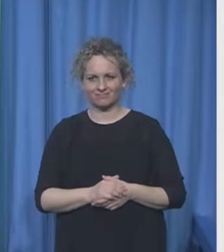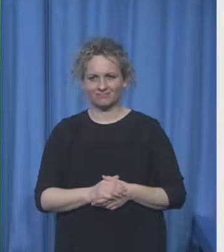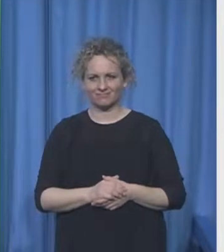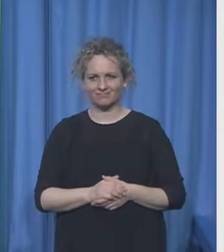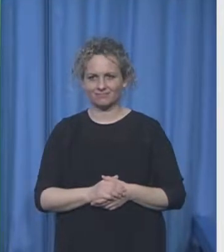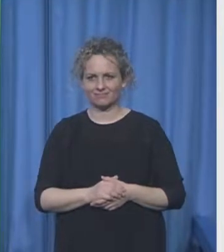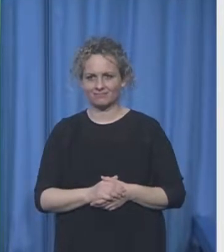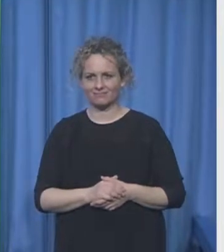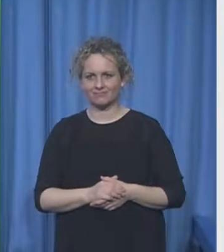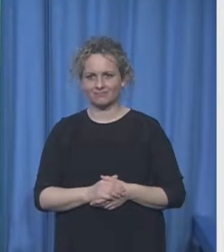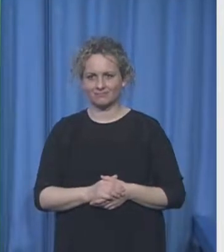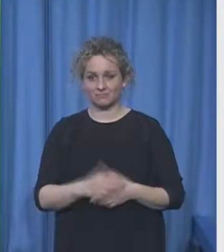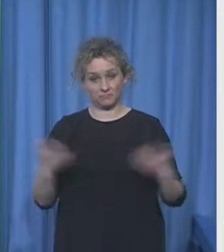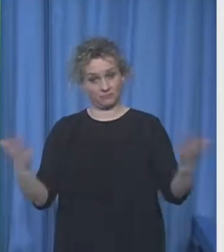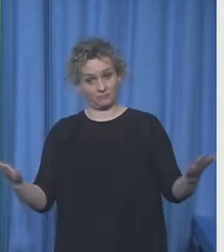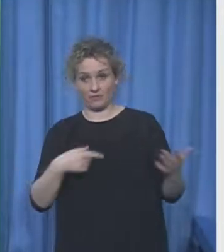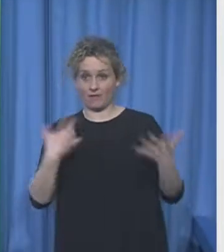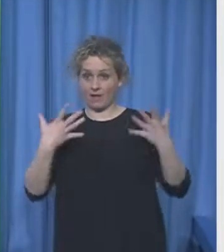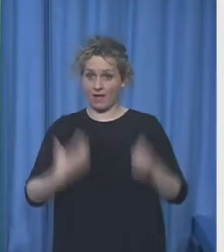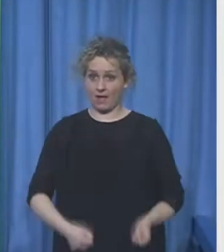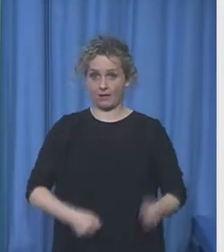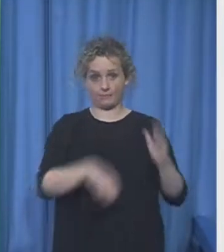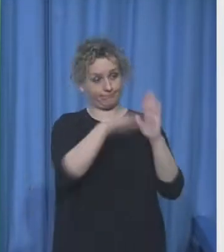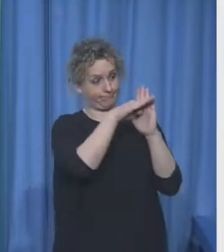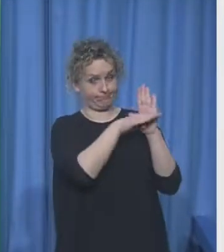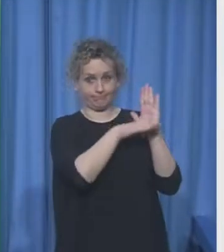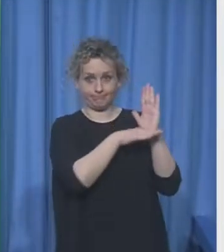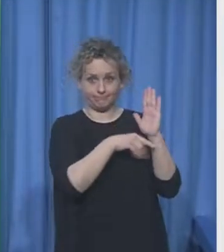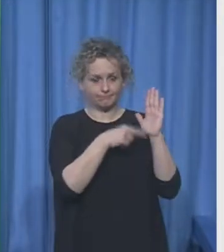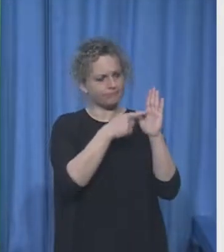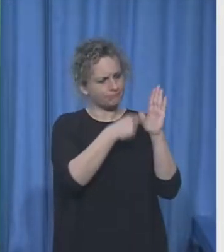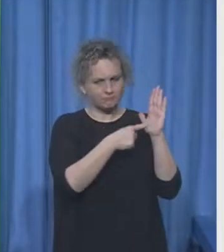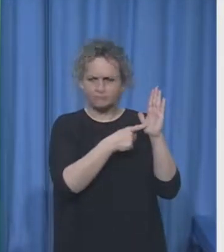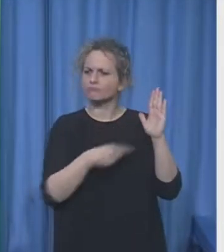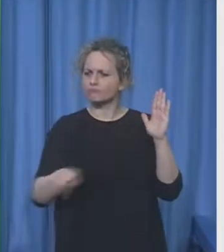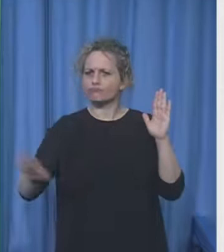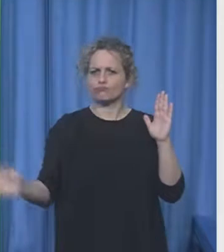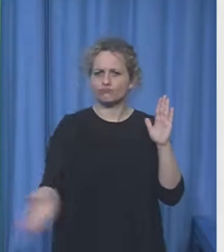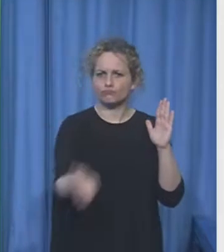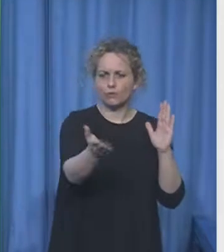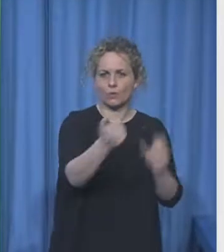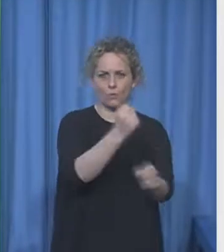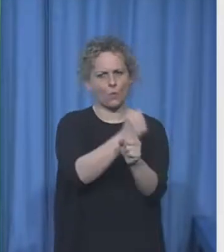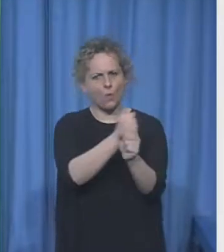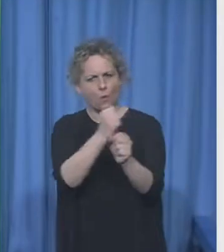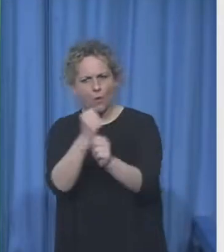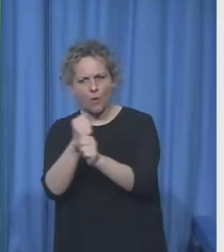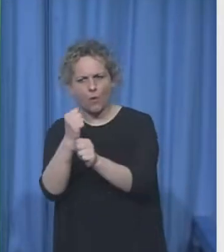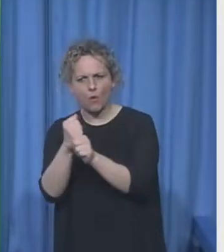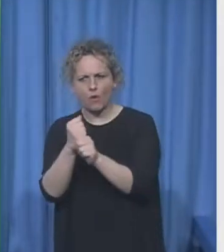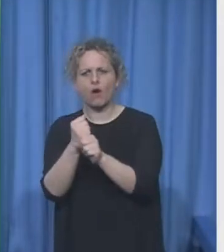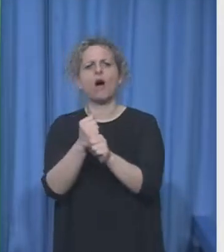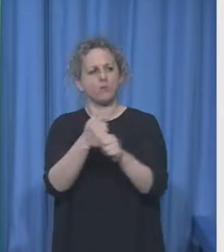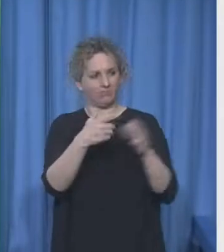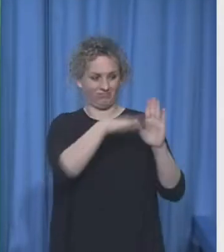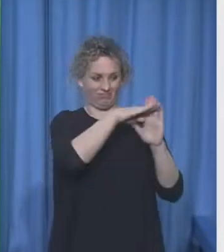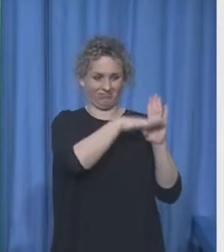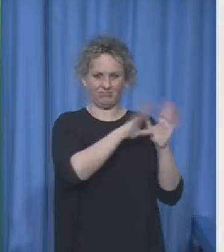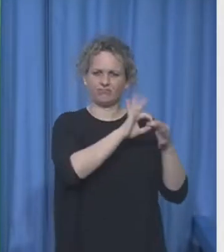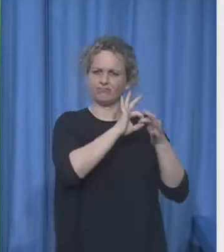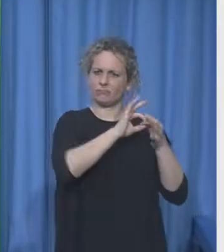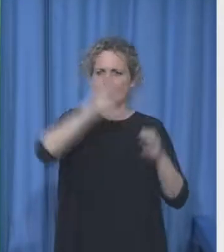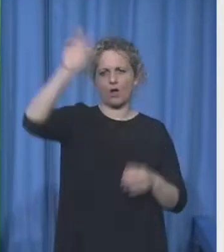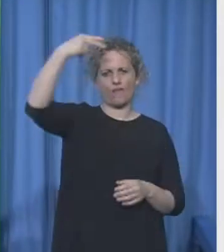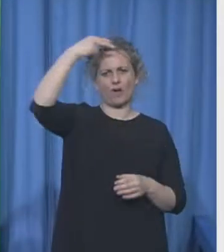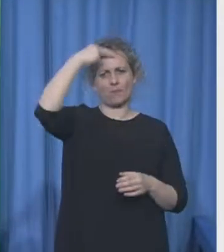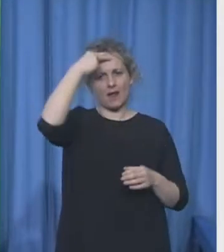assumptions about business assumptions about how the state can generate income from a policy which by definition only generates